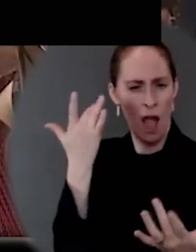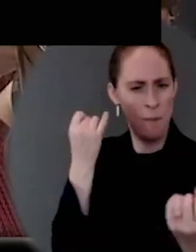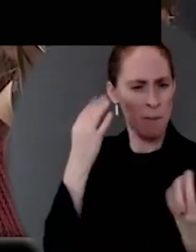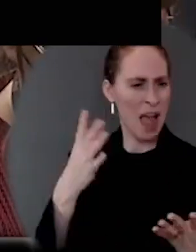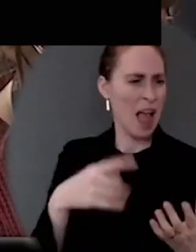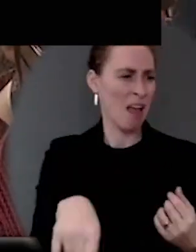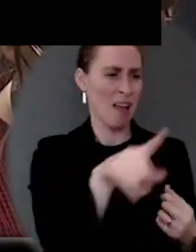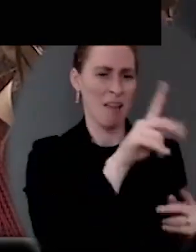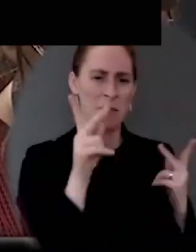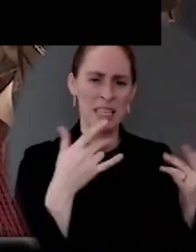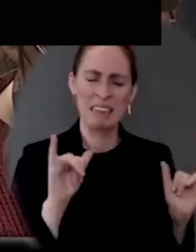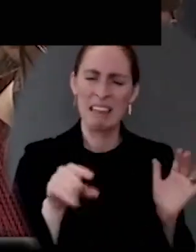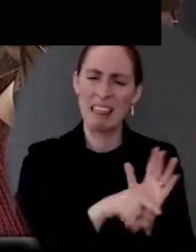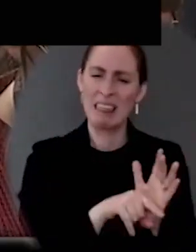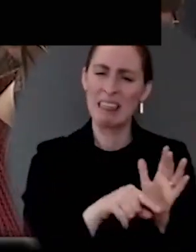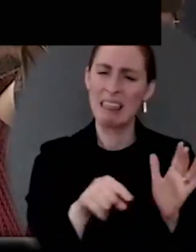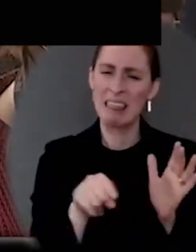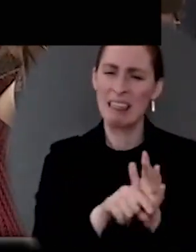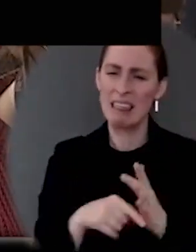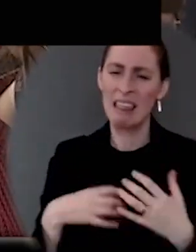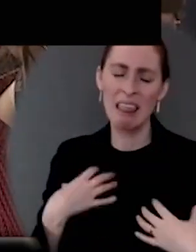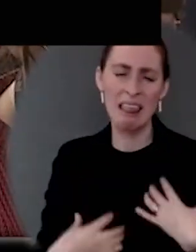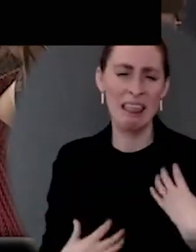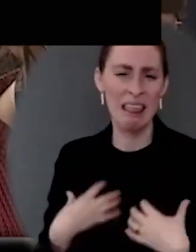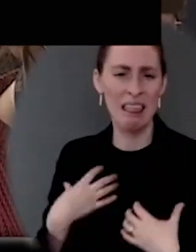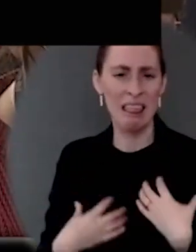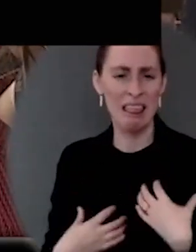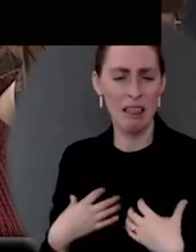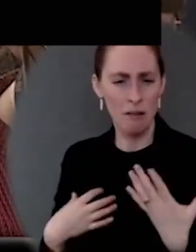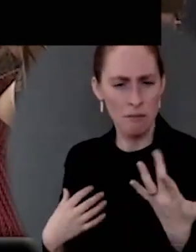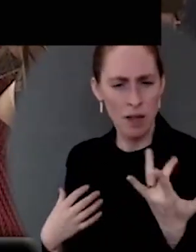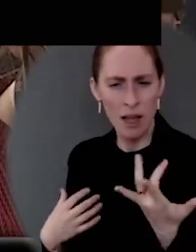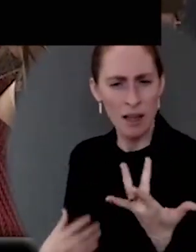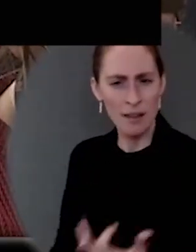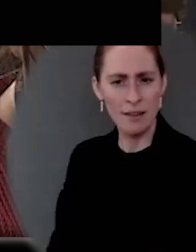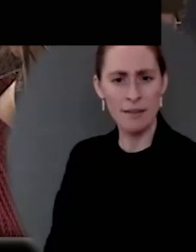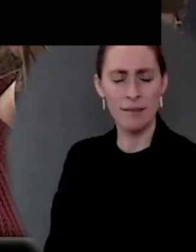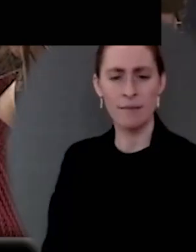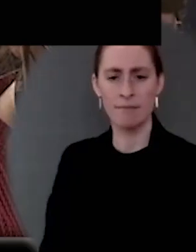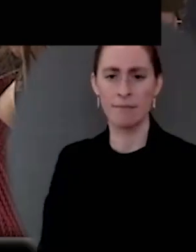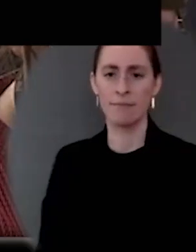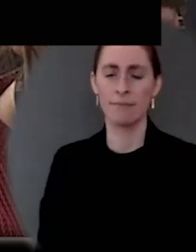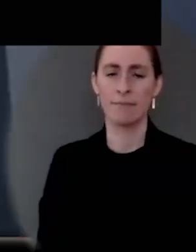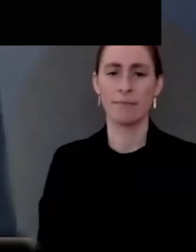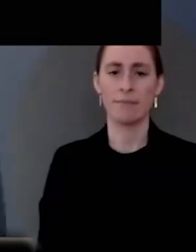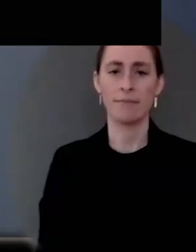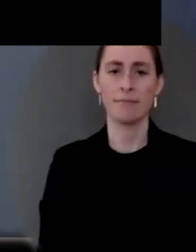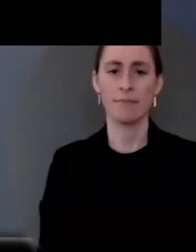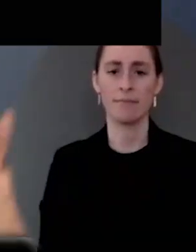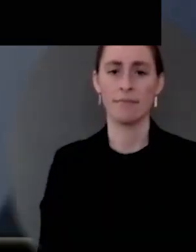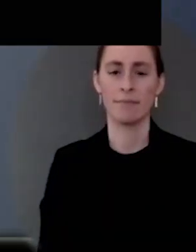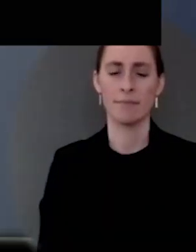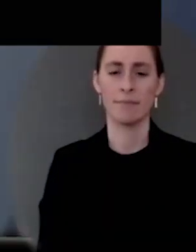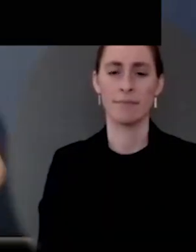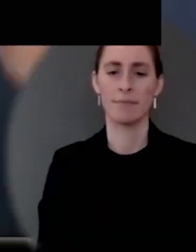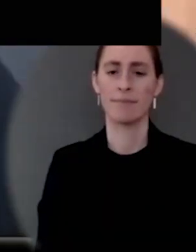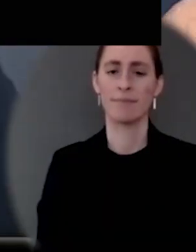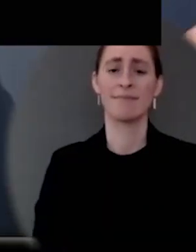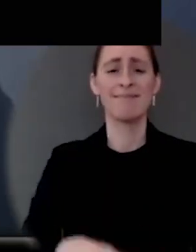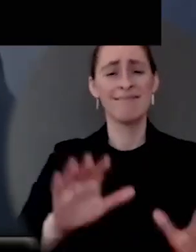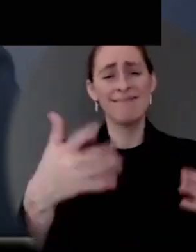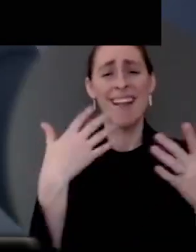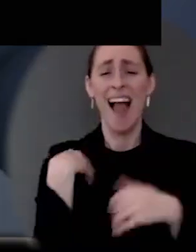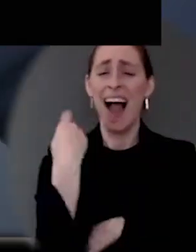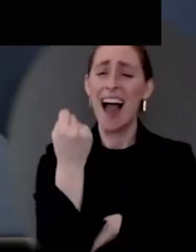data point is more and more Americans are saying wrong track on monthly polling on that key question. Well, what I was – there may be – there are